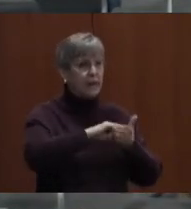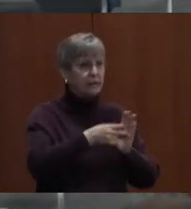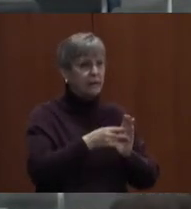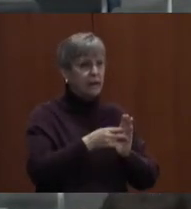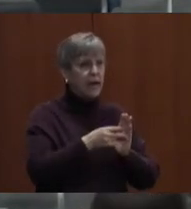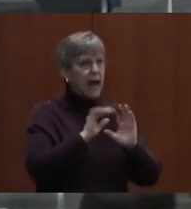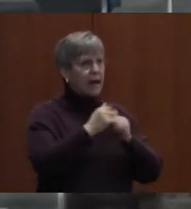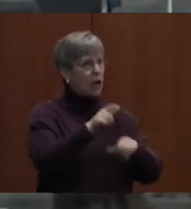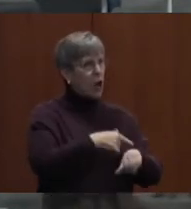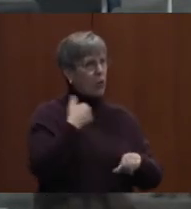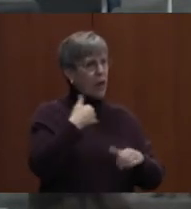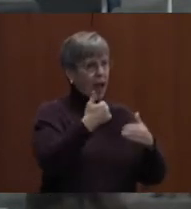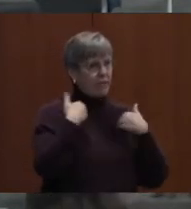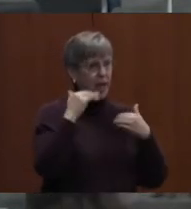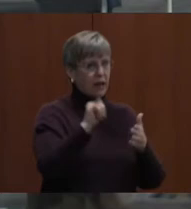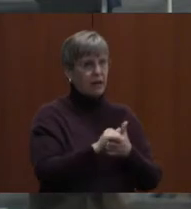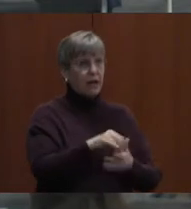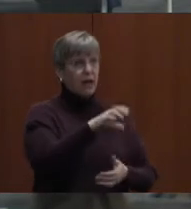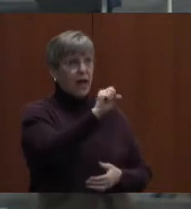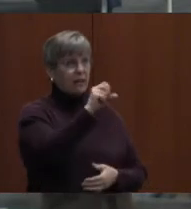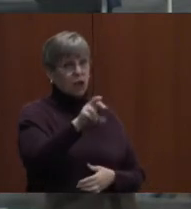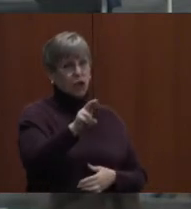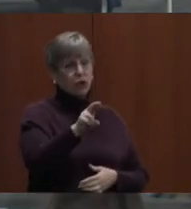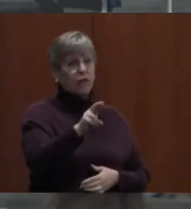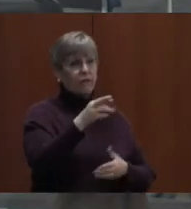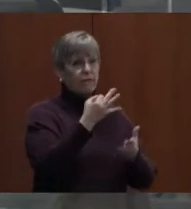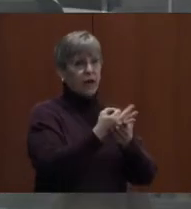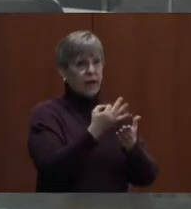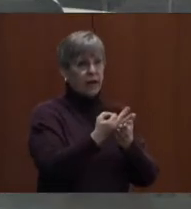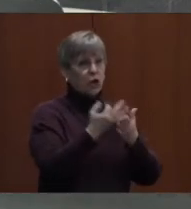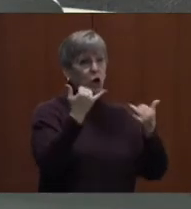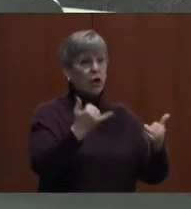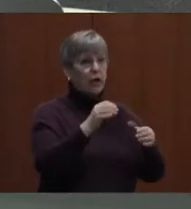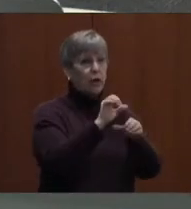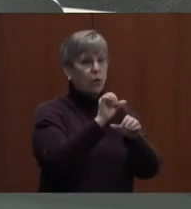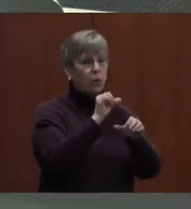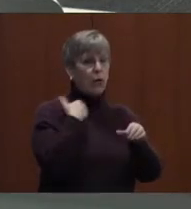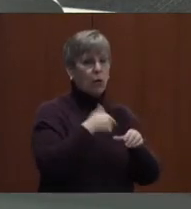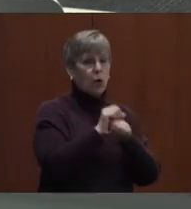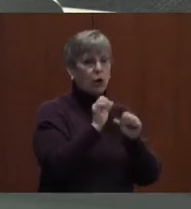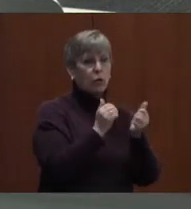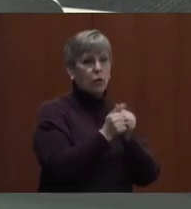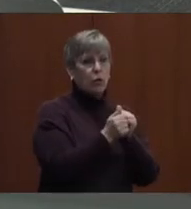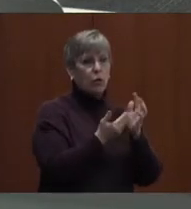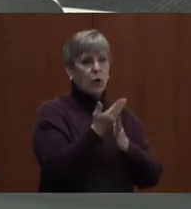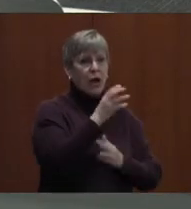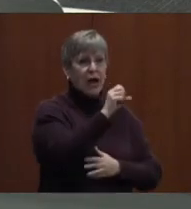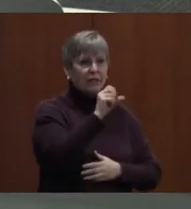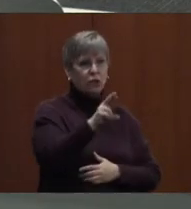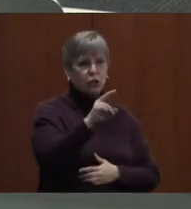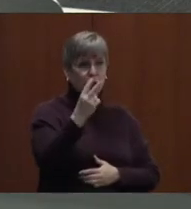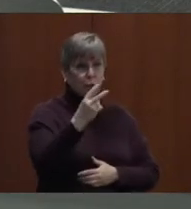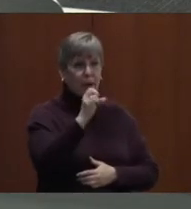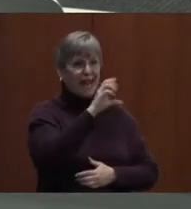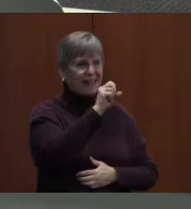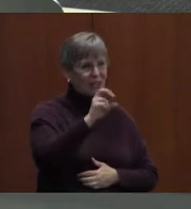long we'll have that funding? So the ESSER funding, currently we're working through ESSER II and ESSER III. So